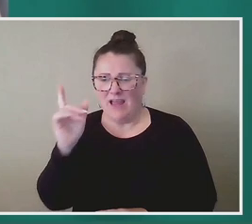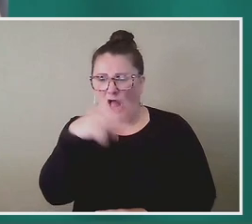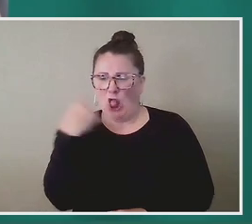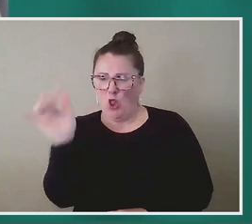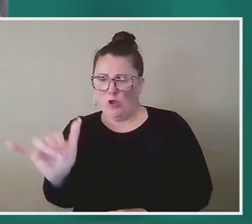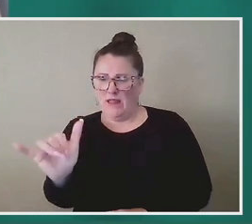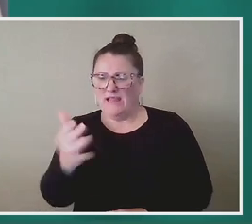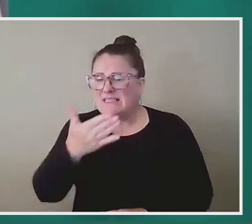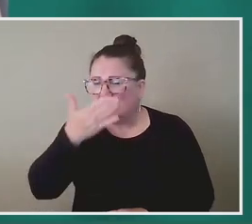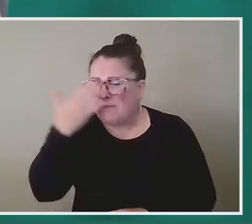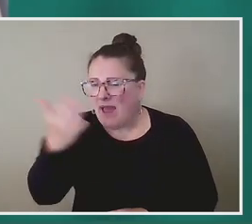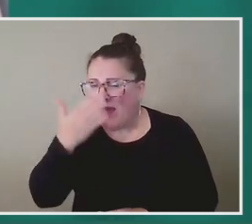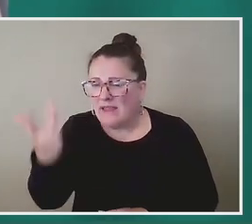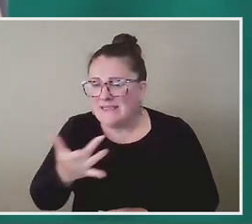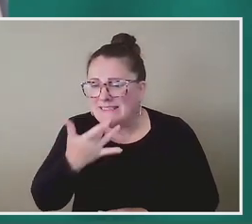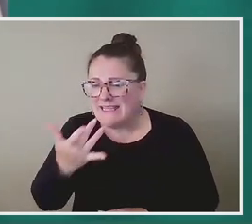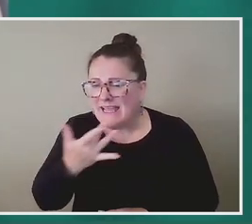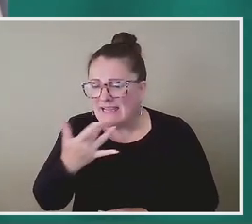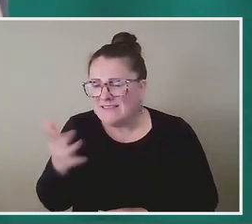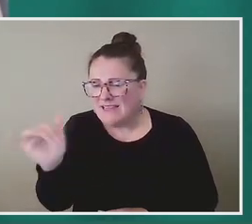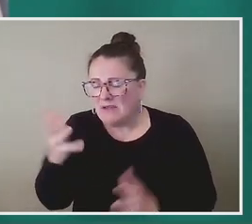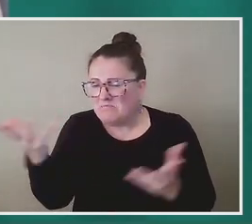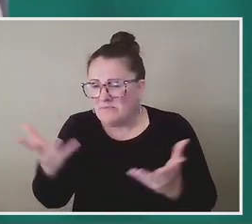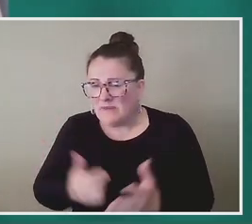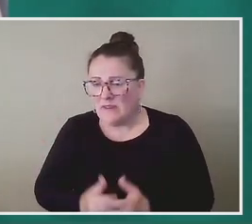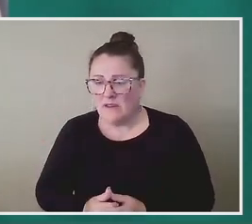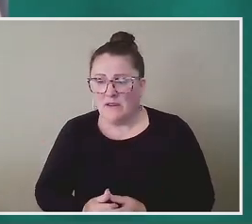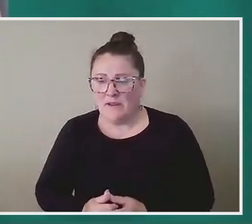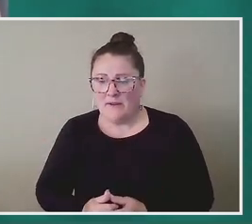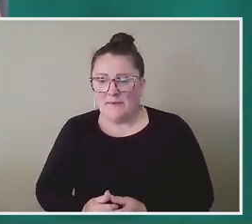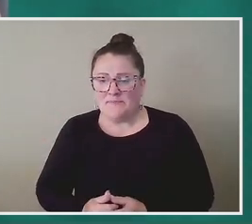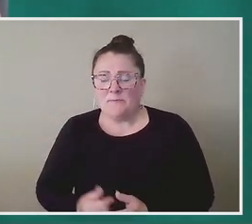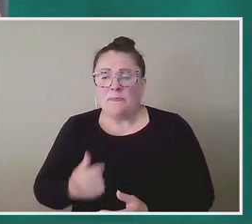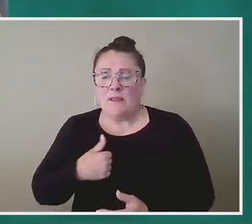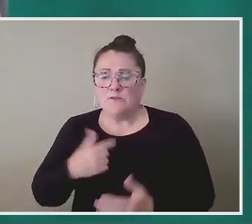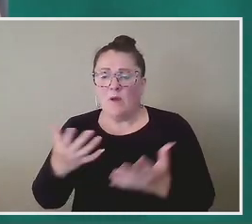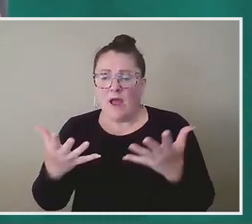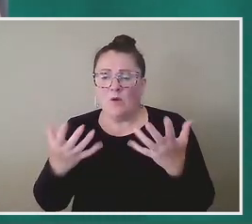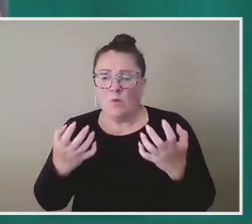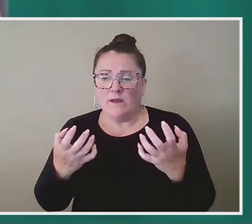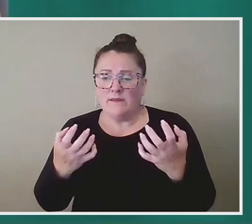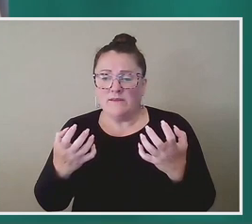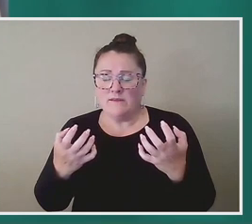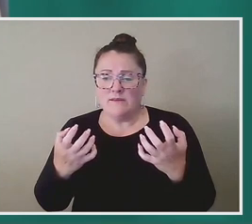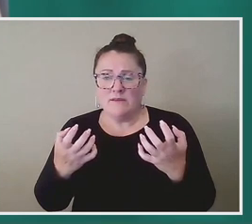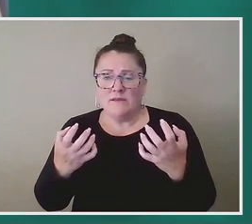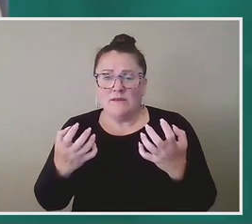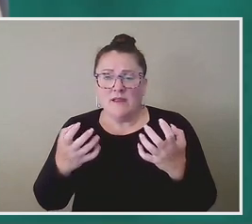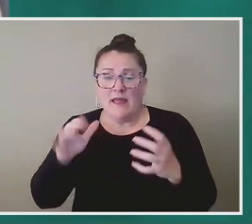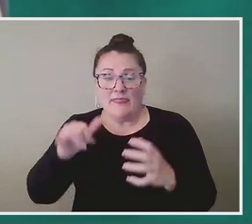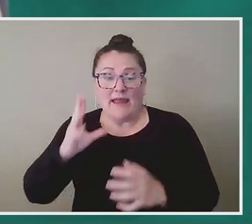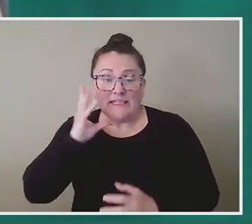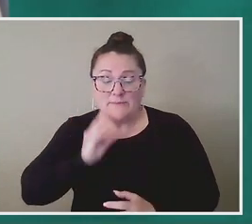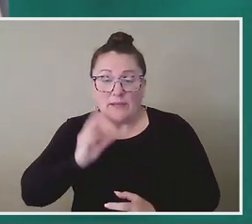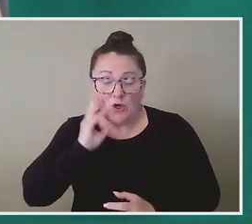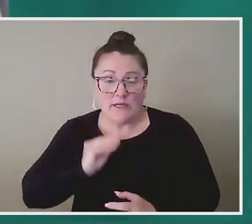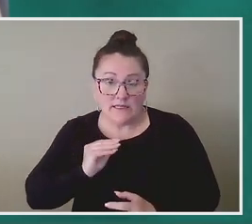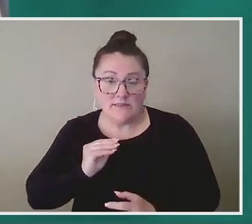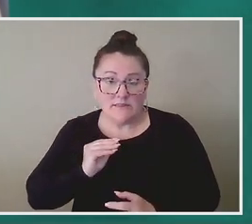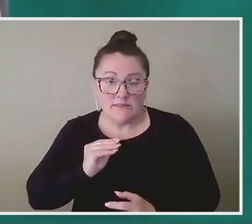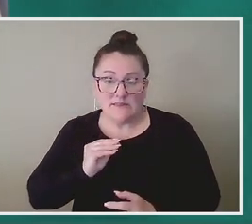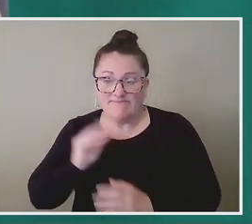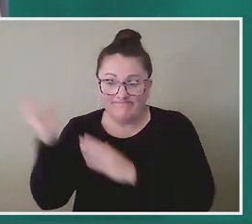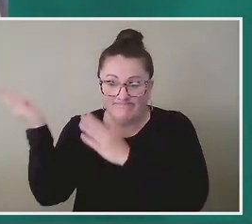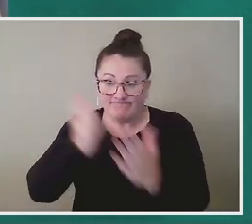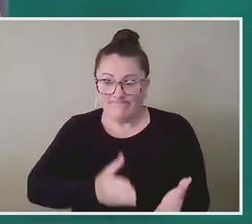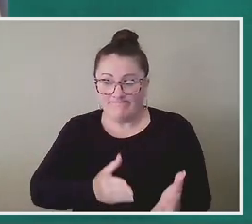like? What does it taste like? And so what I wanted to do was bring that sort of sensory experience to the, to the